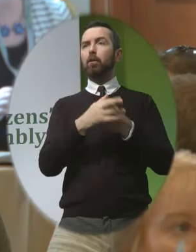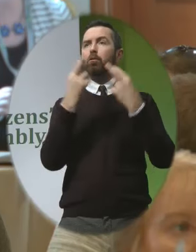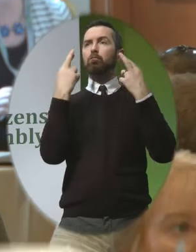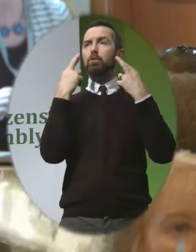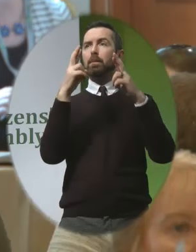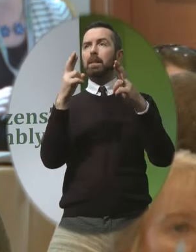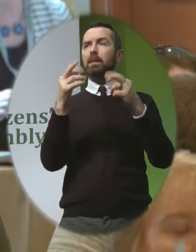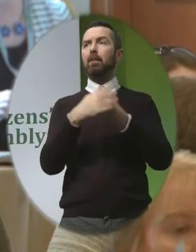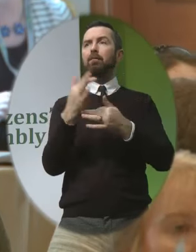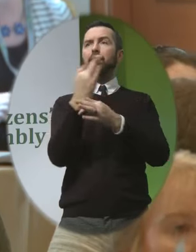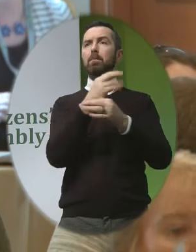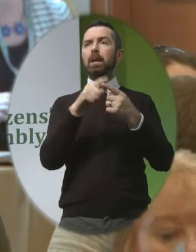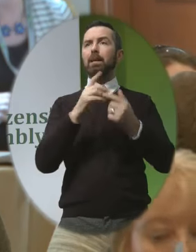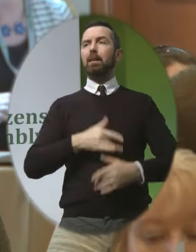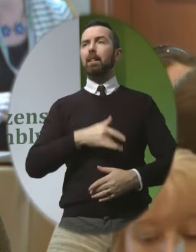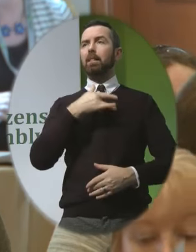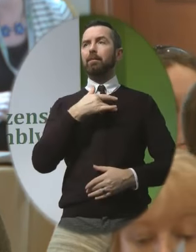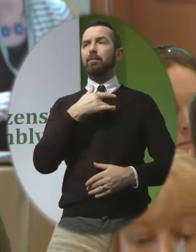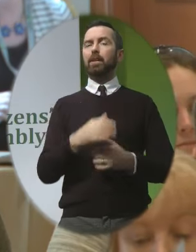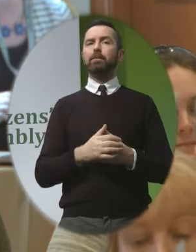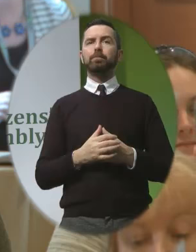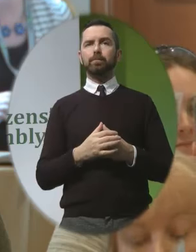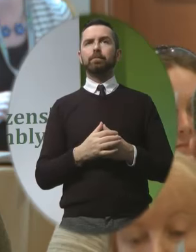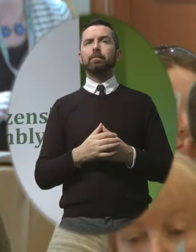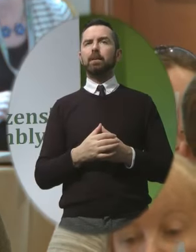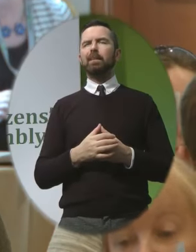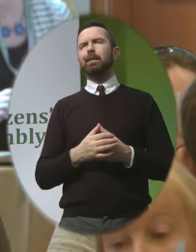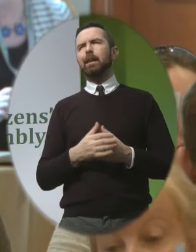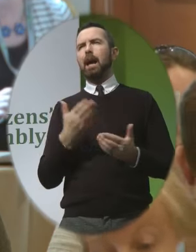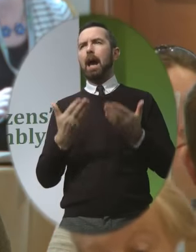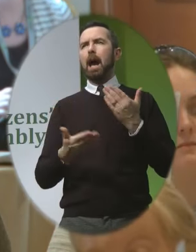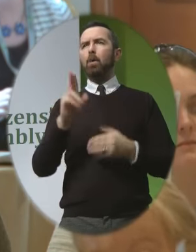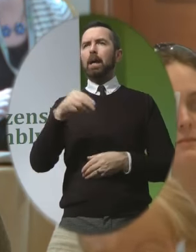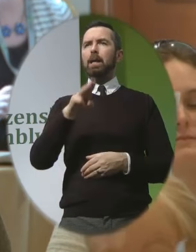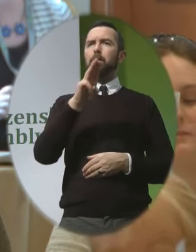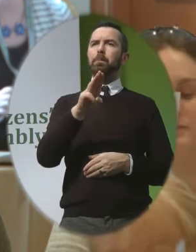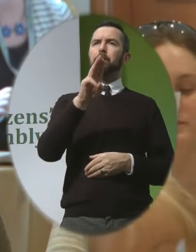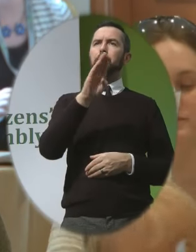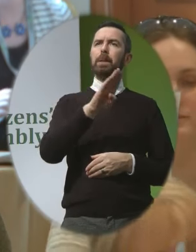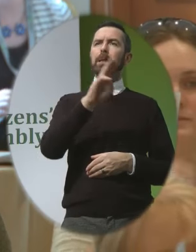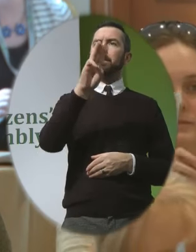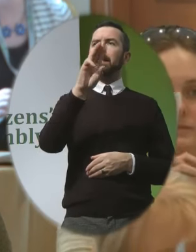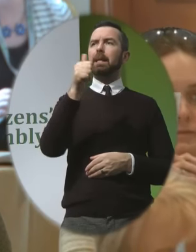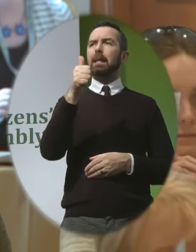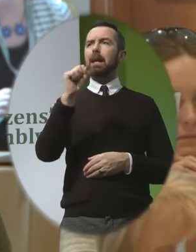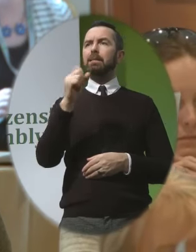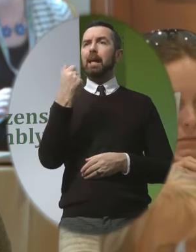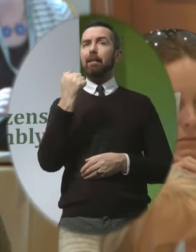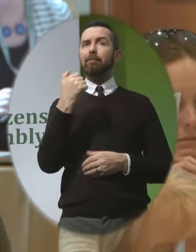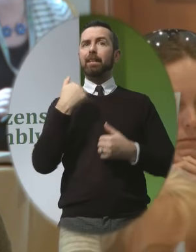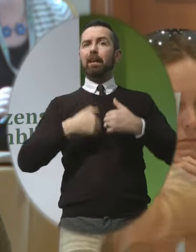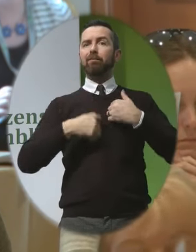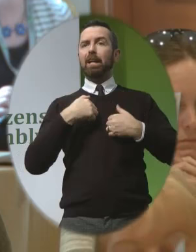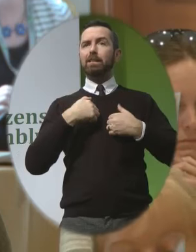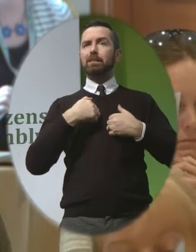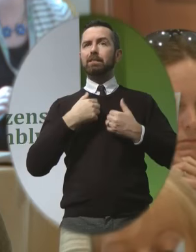of the family and life How could BPAS have a vested interest in a business sense